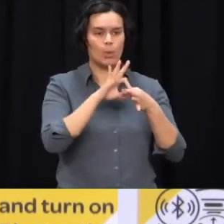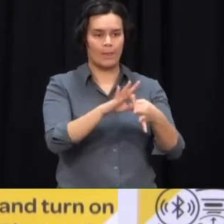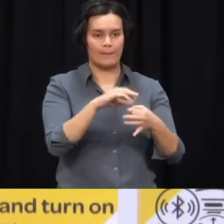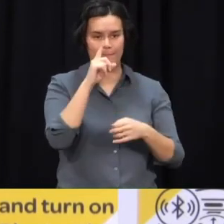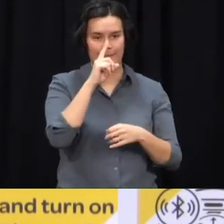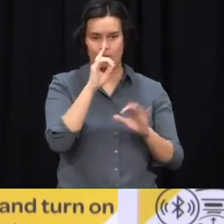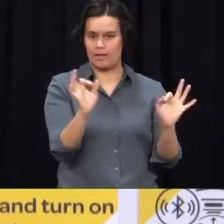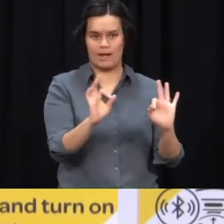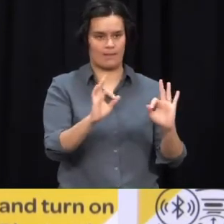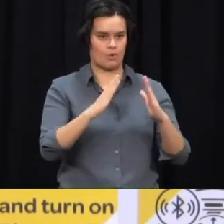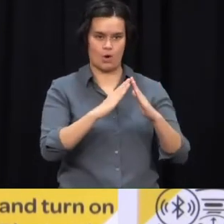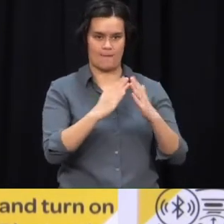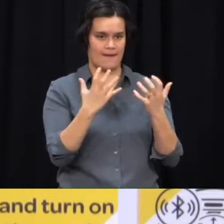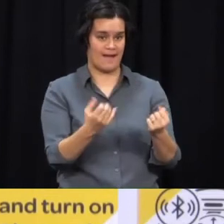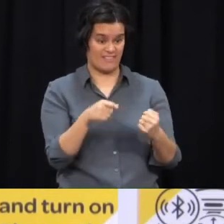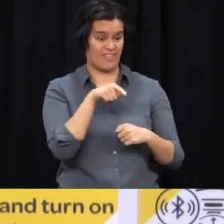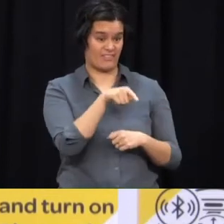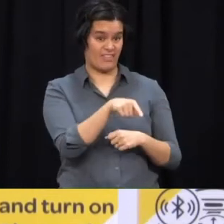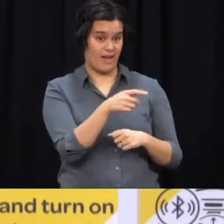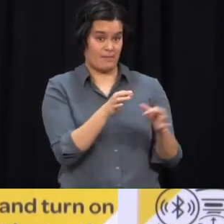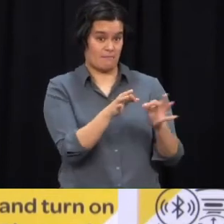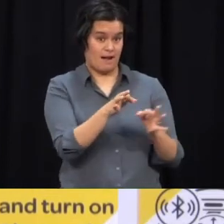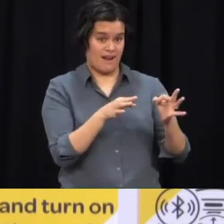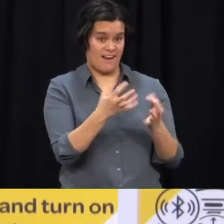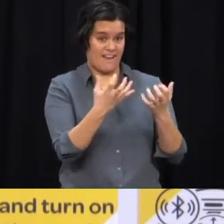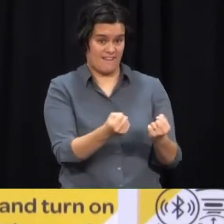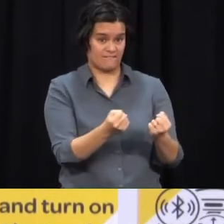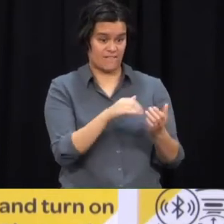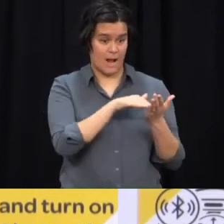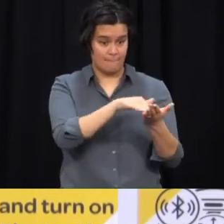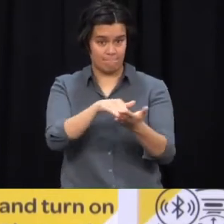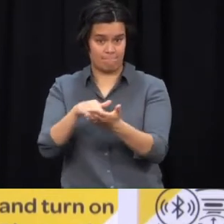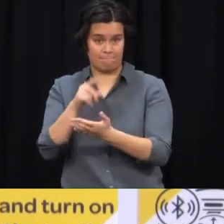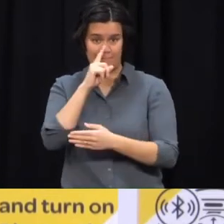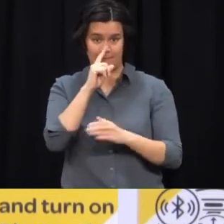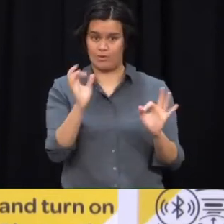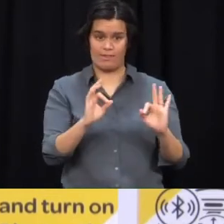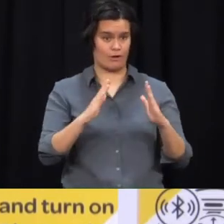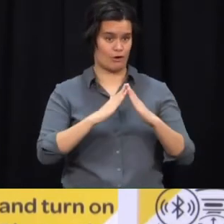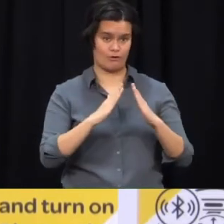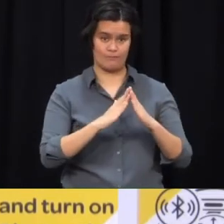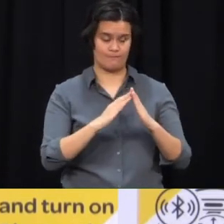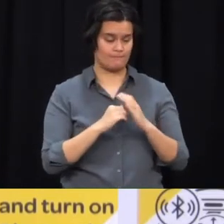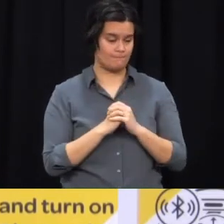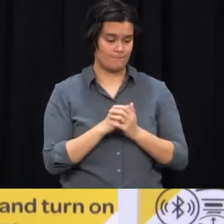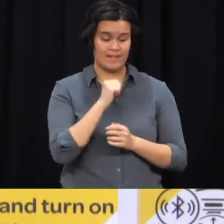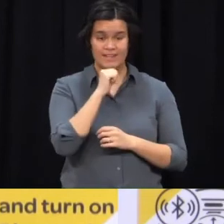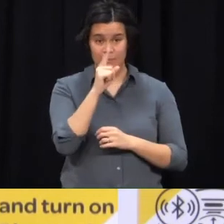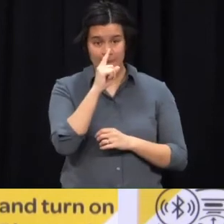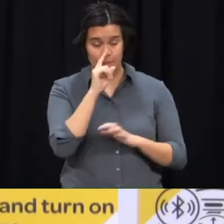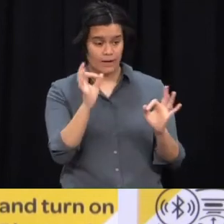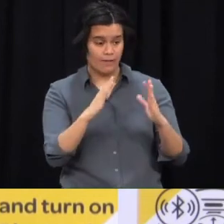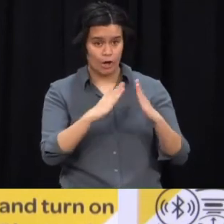were designed to support them. So I know other DHBs have also had specific events targeted at getting homeless people